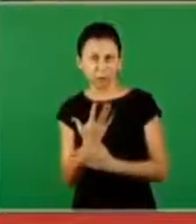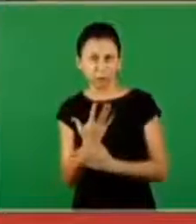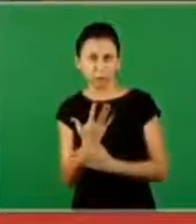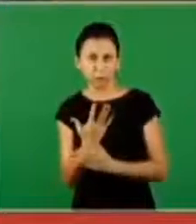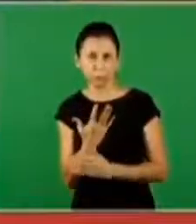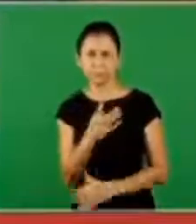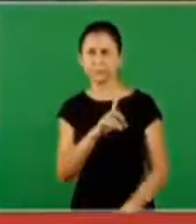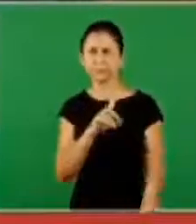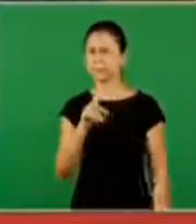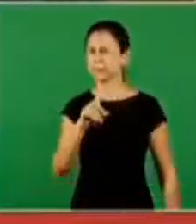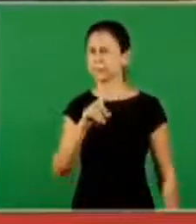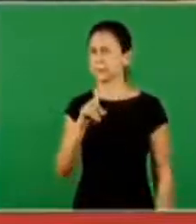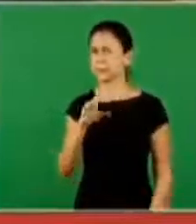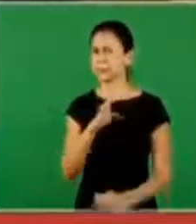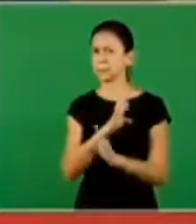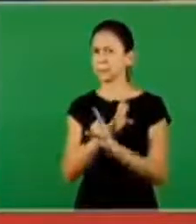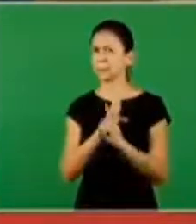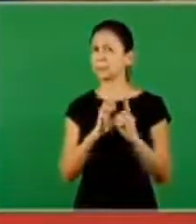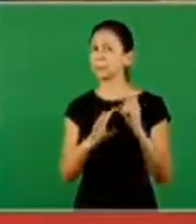in the Sunday schools